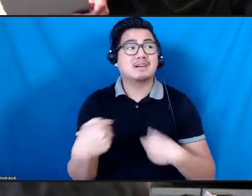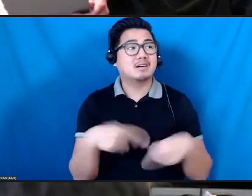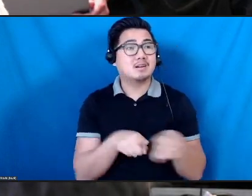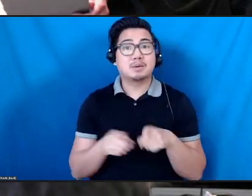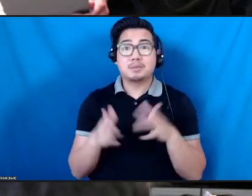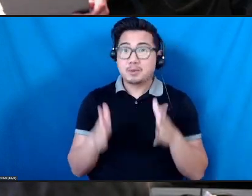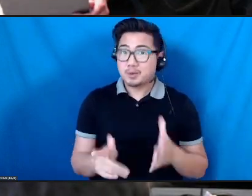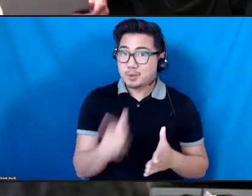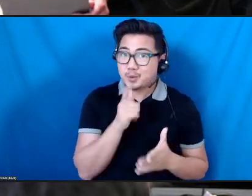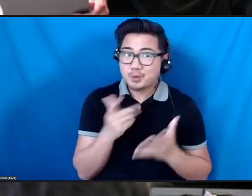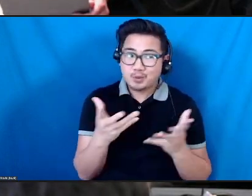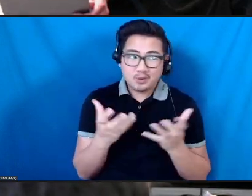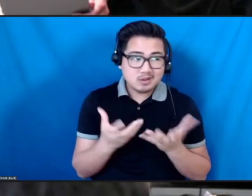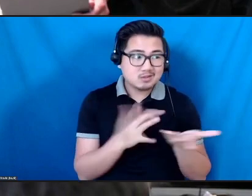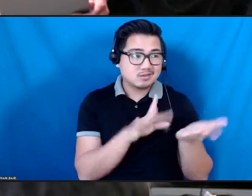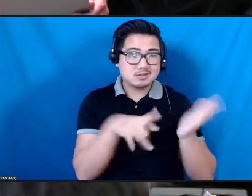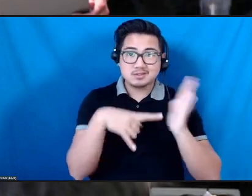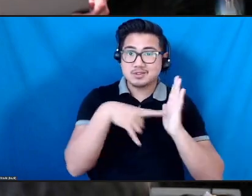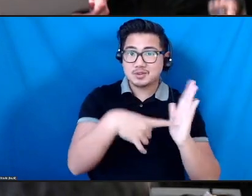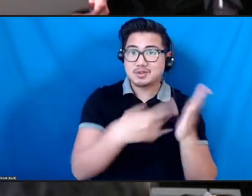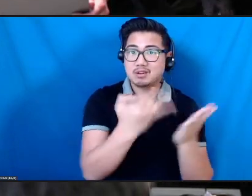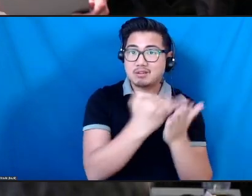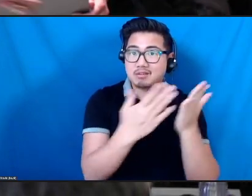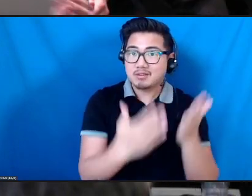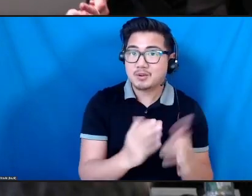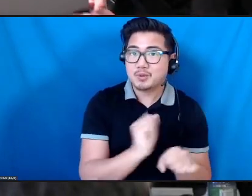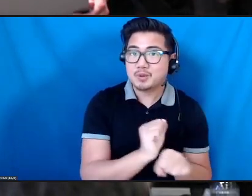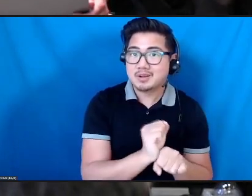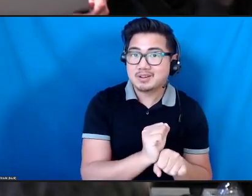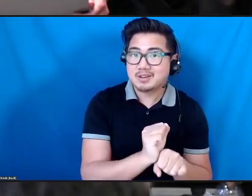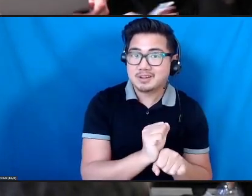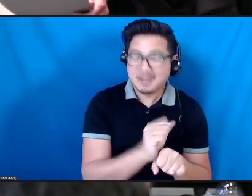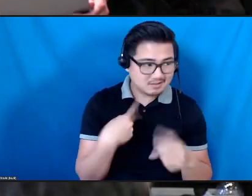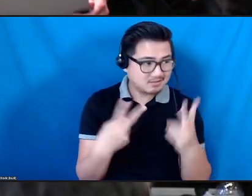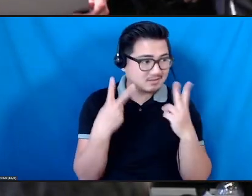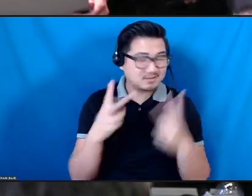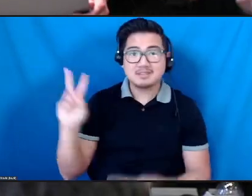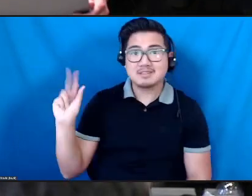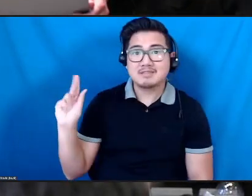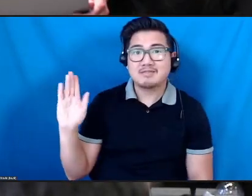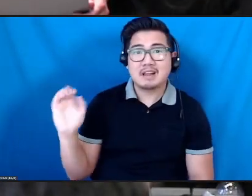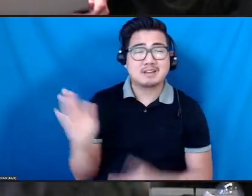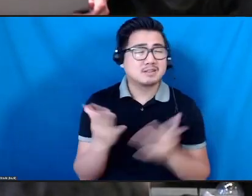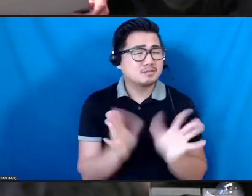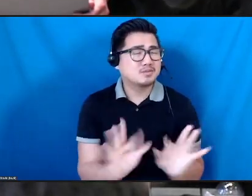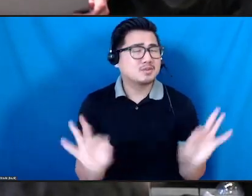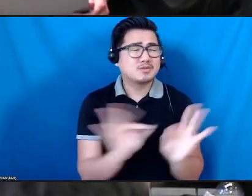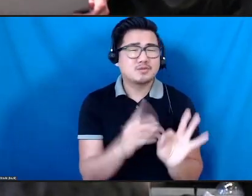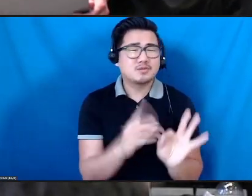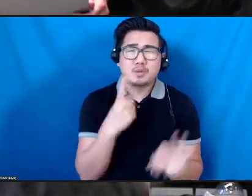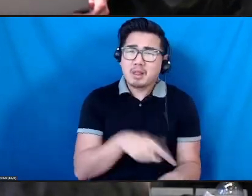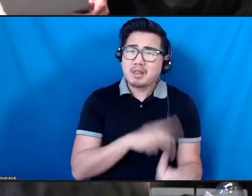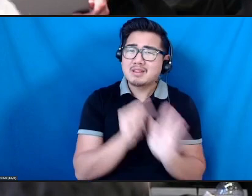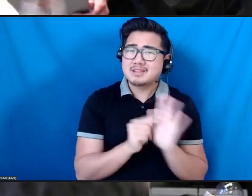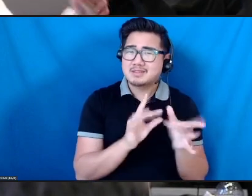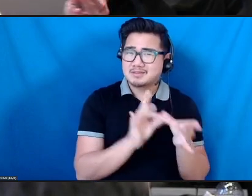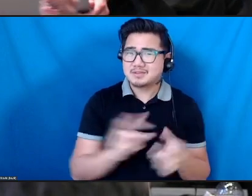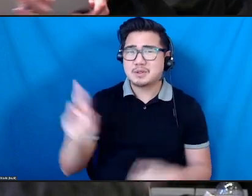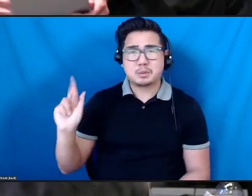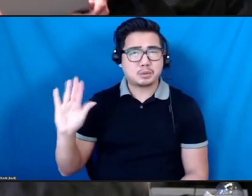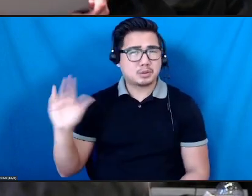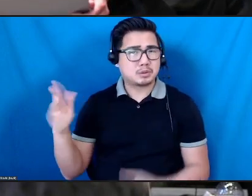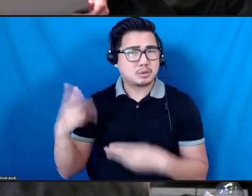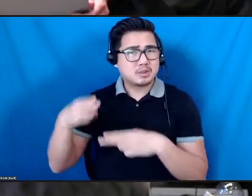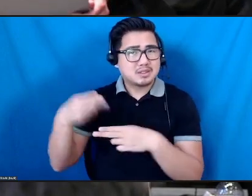who sees the value of long-term relationships, as Rika brought up, development